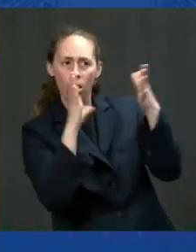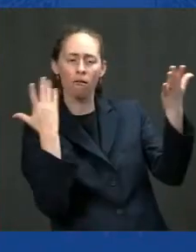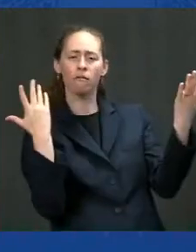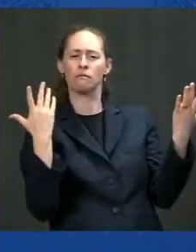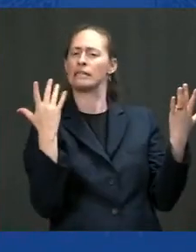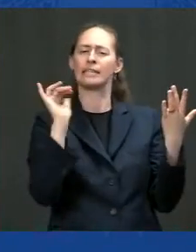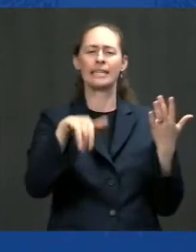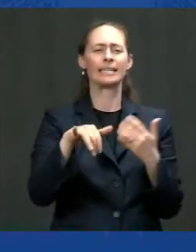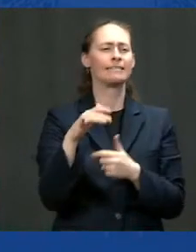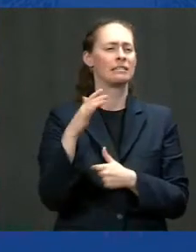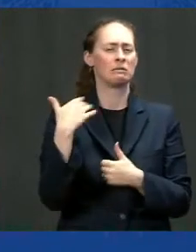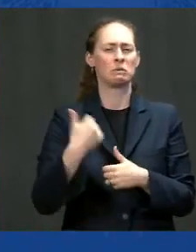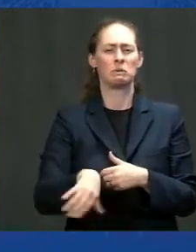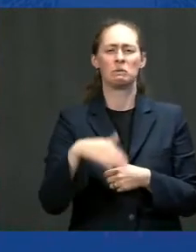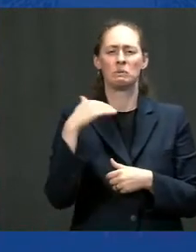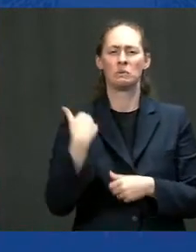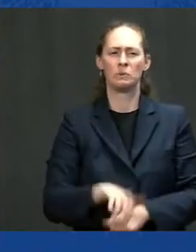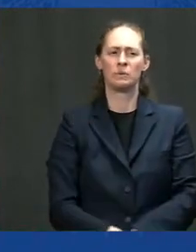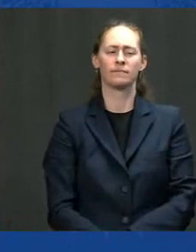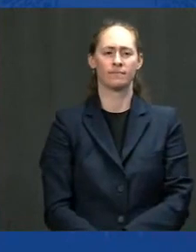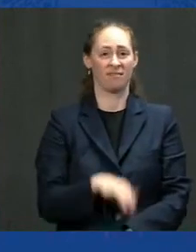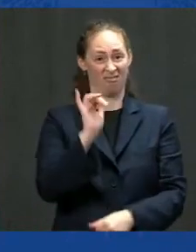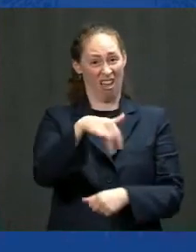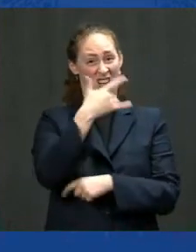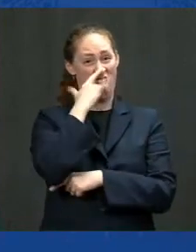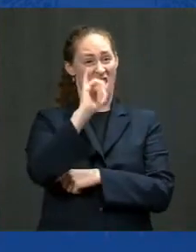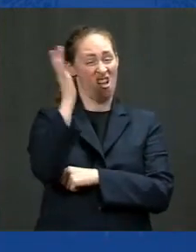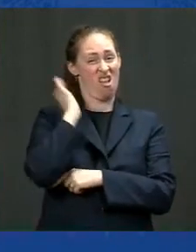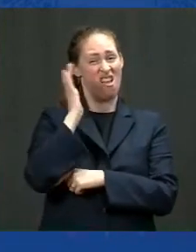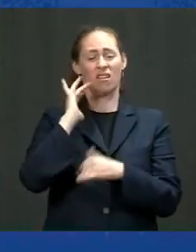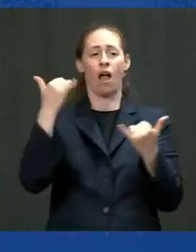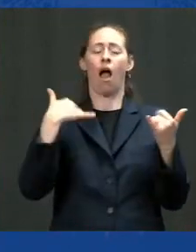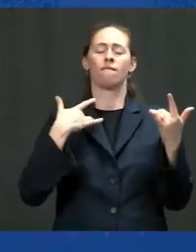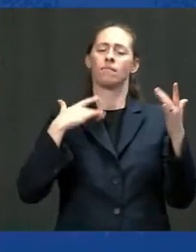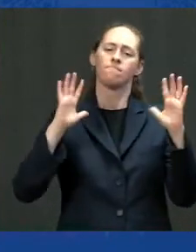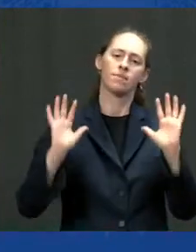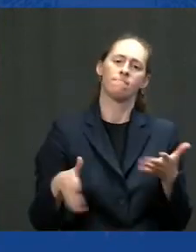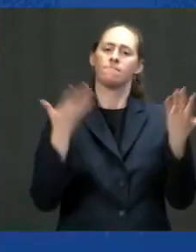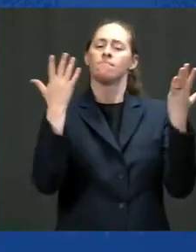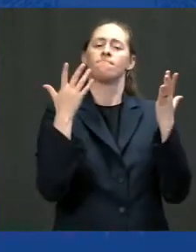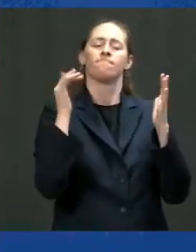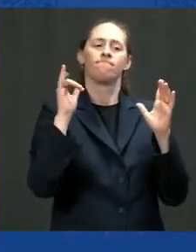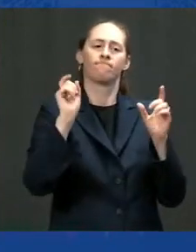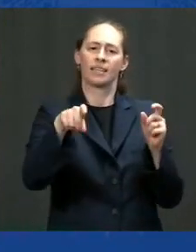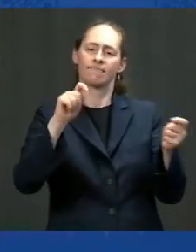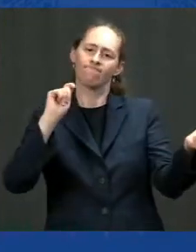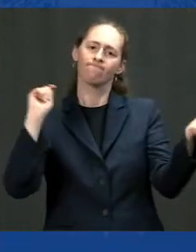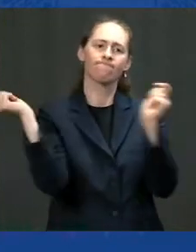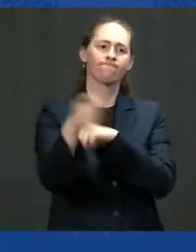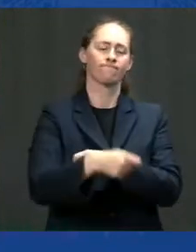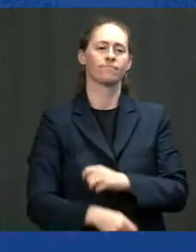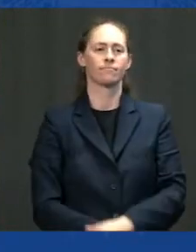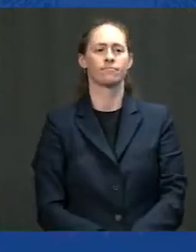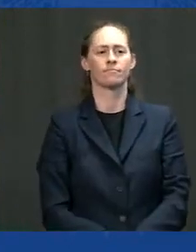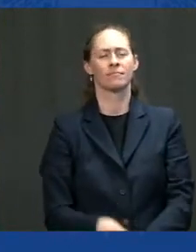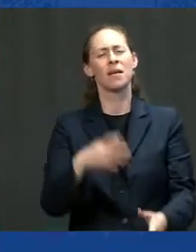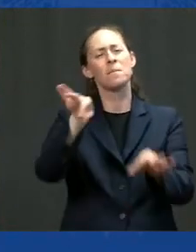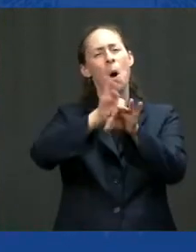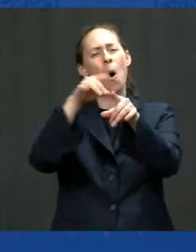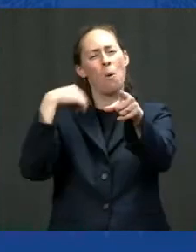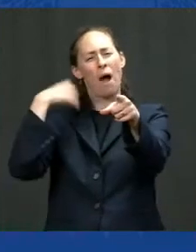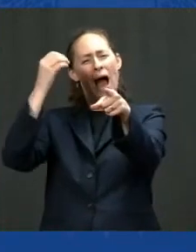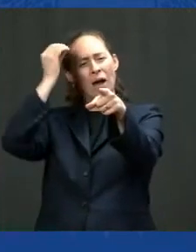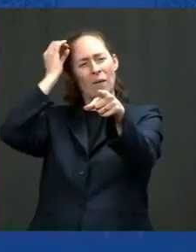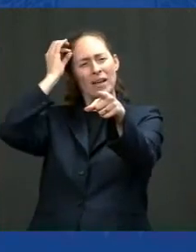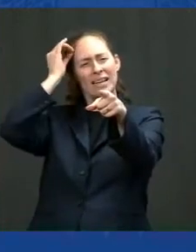economy we're building is all about is about because given half a chance and think about this i mean this to the bottom